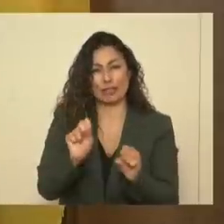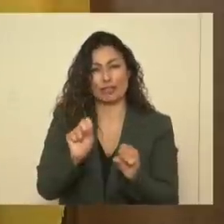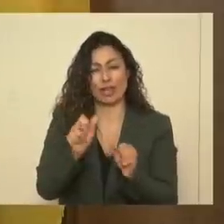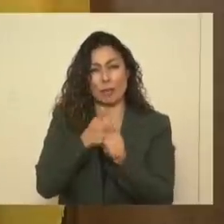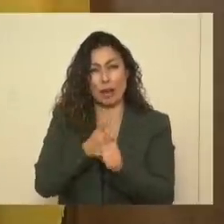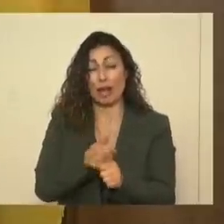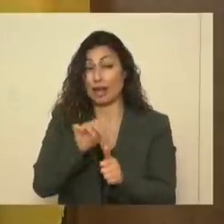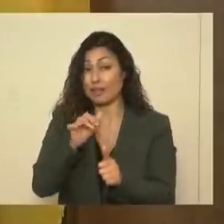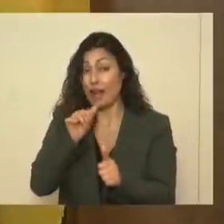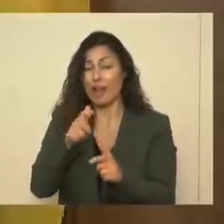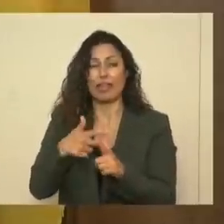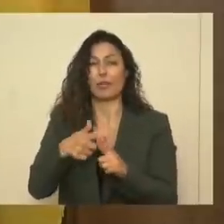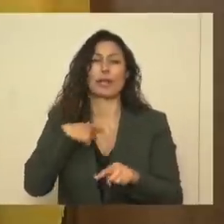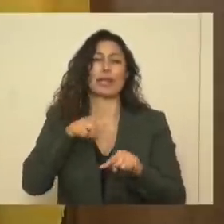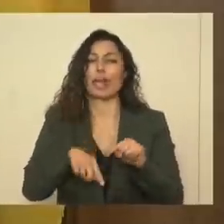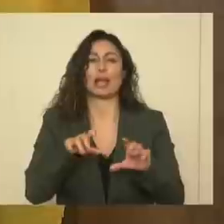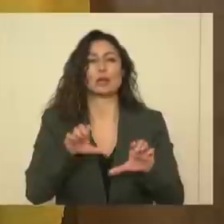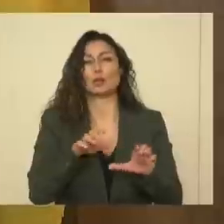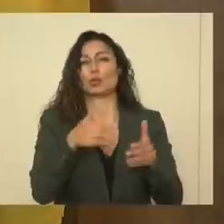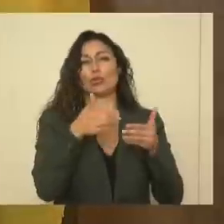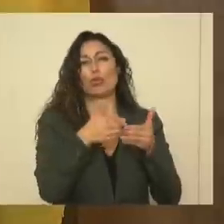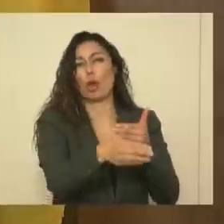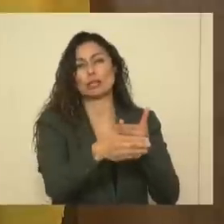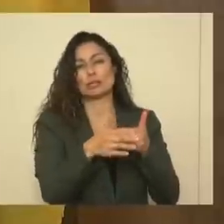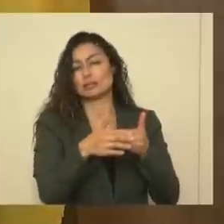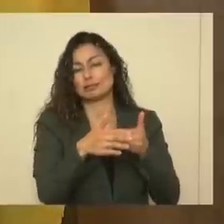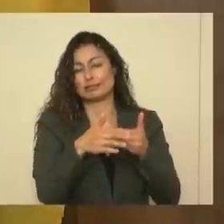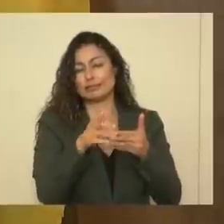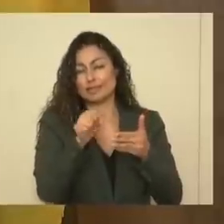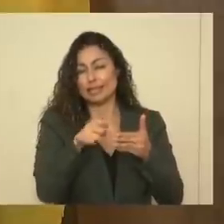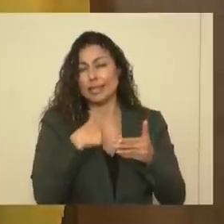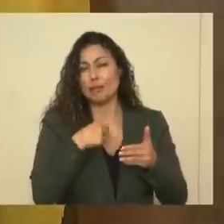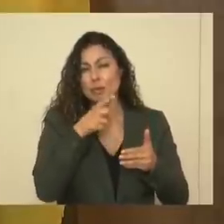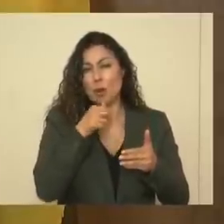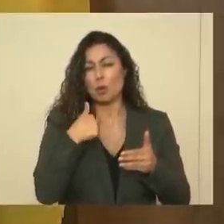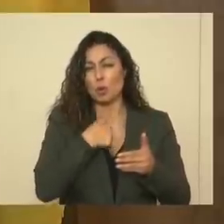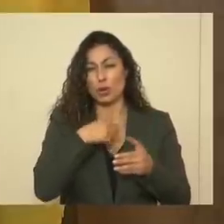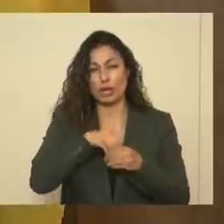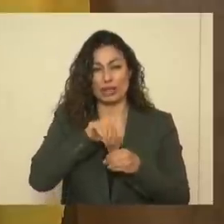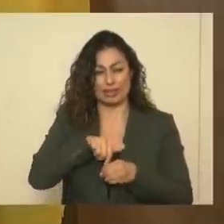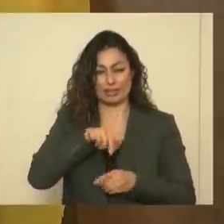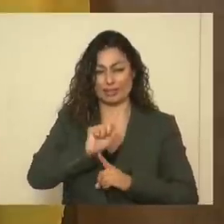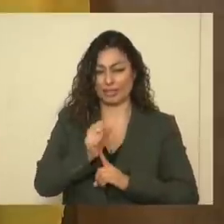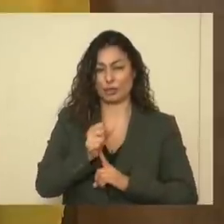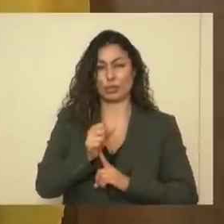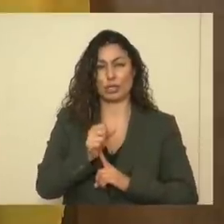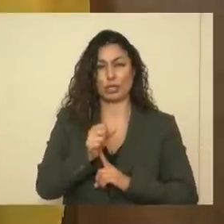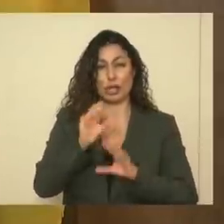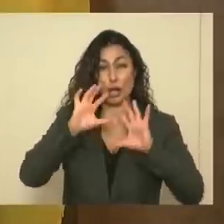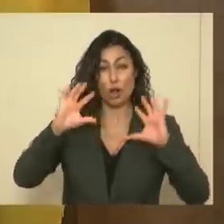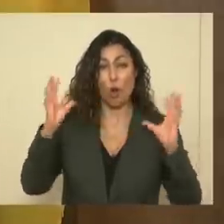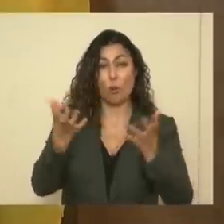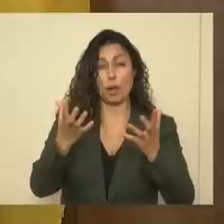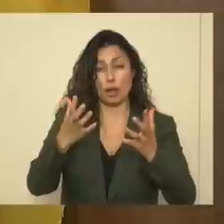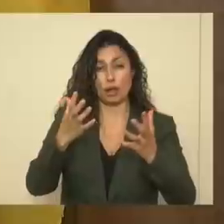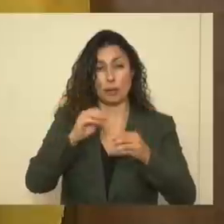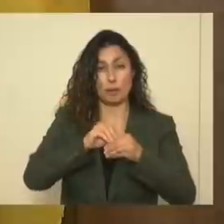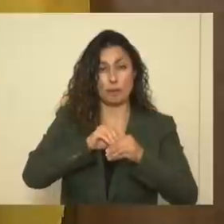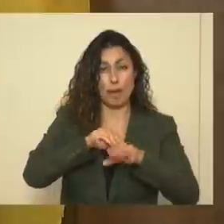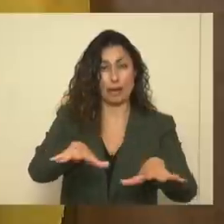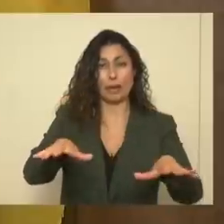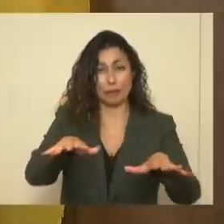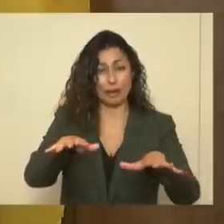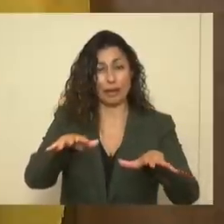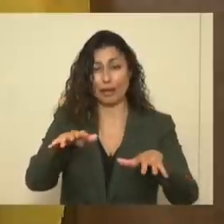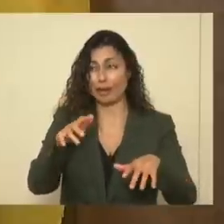you can't do the rest of it. So I'm disappointed that we're in a global pandemic that has been so difficult to manage or